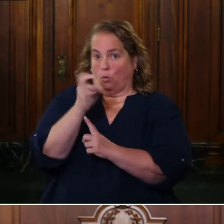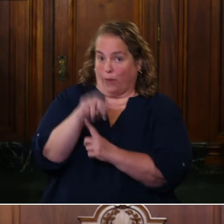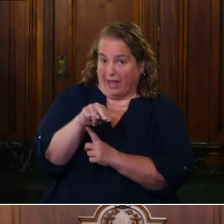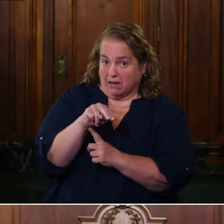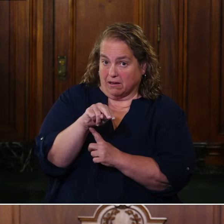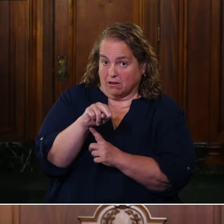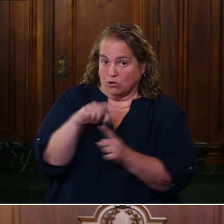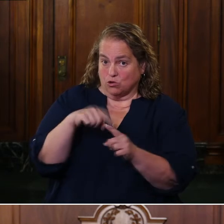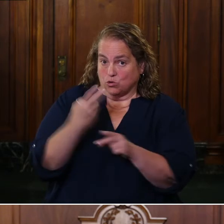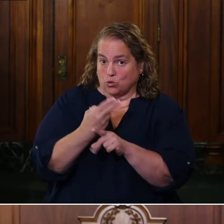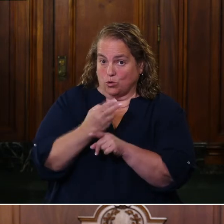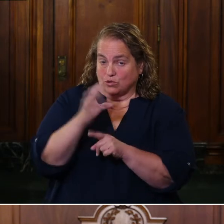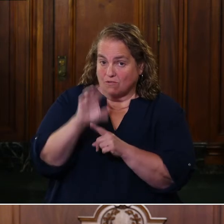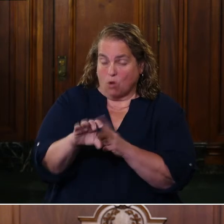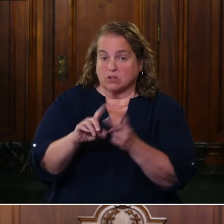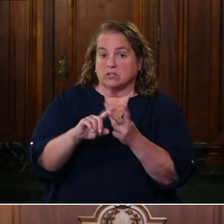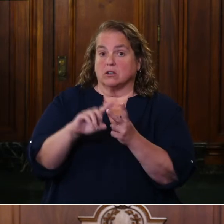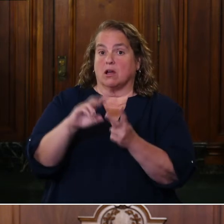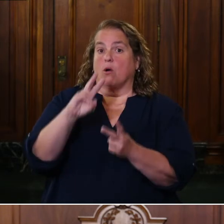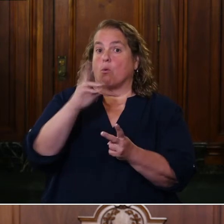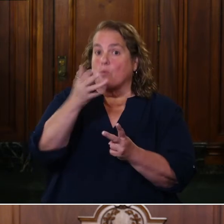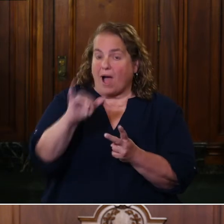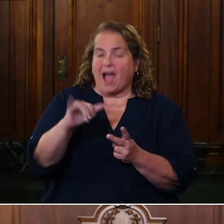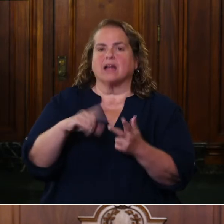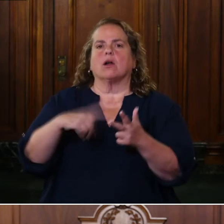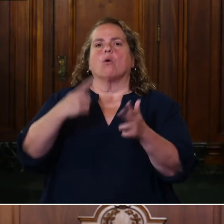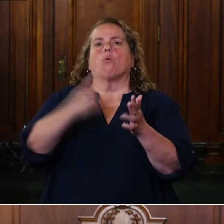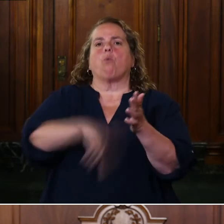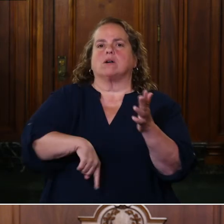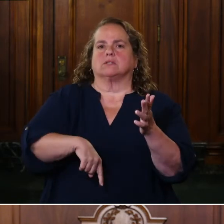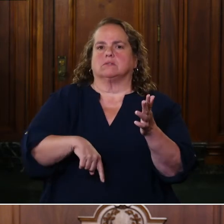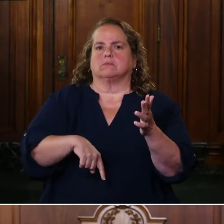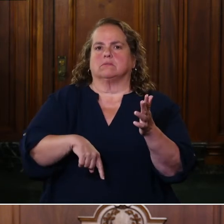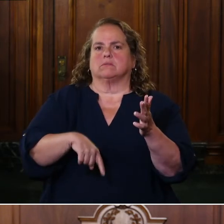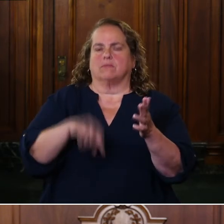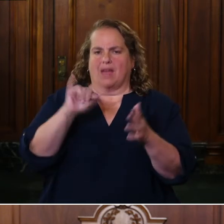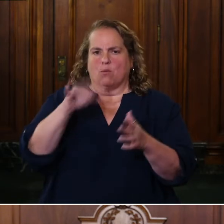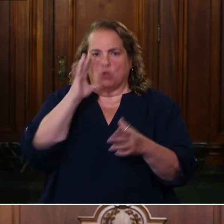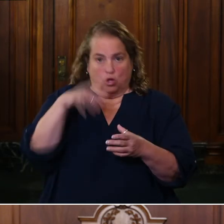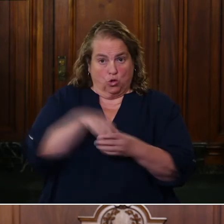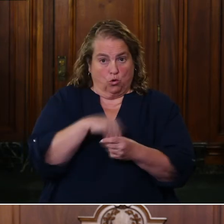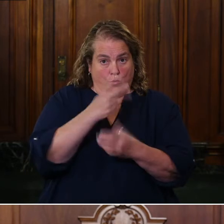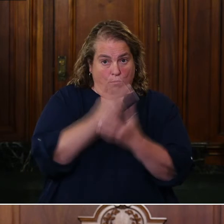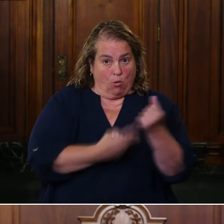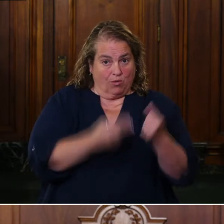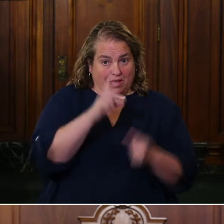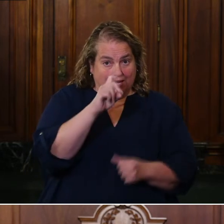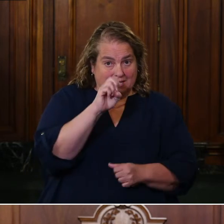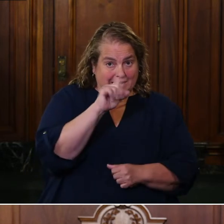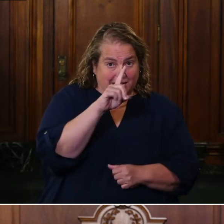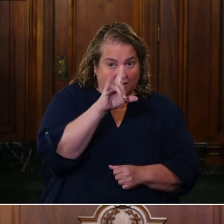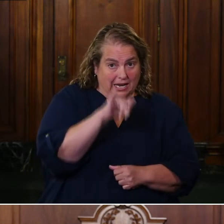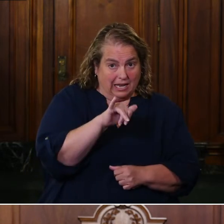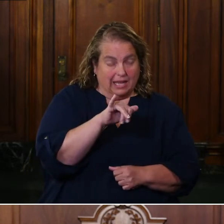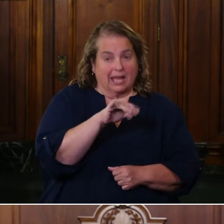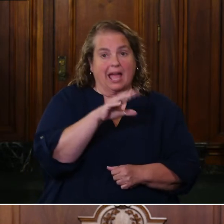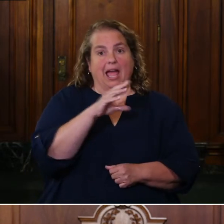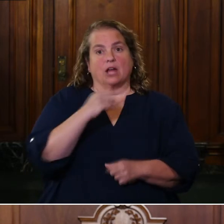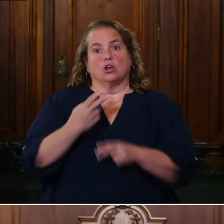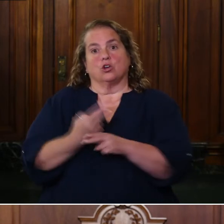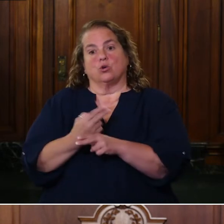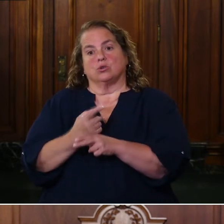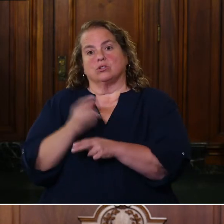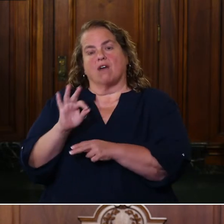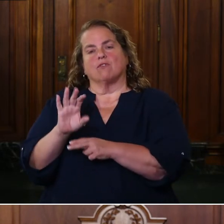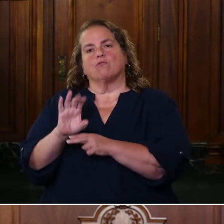and the why and the what. And that's going to include both deadly and also use of force that can